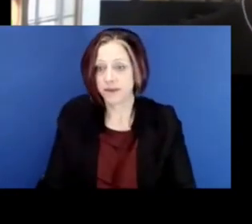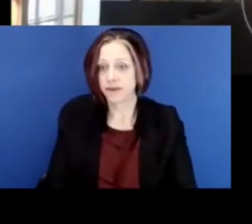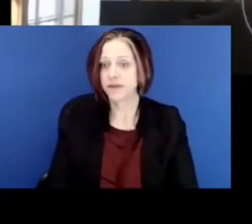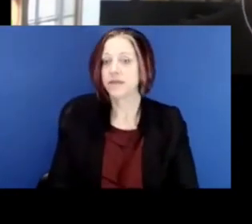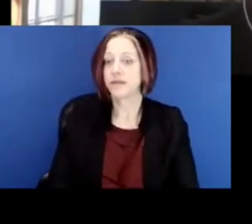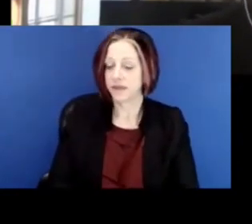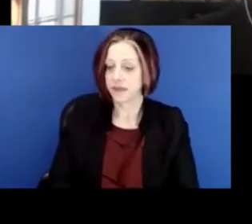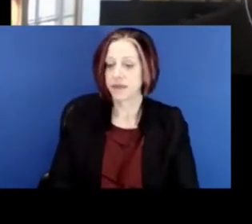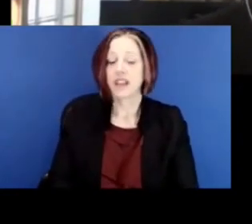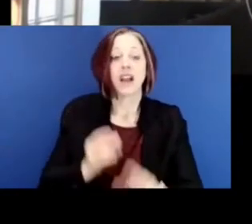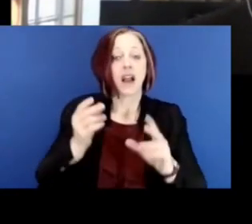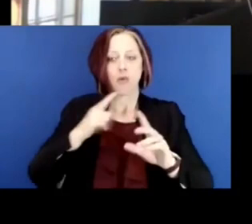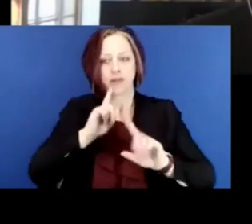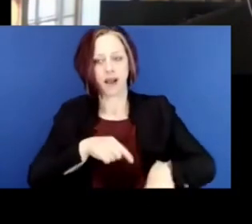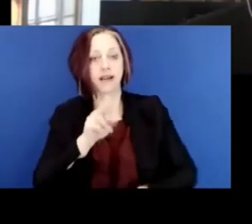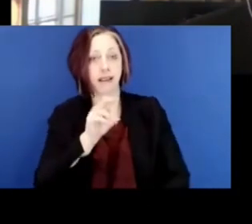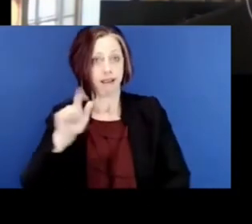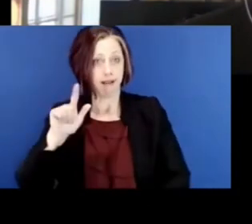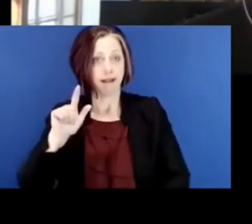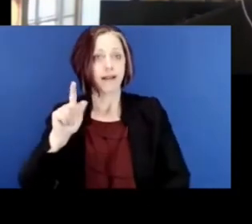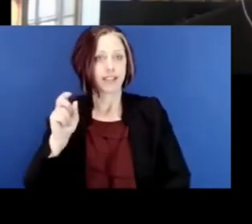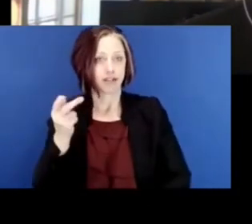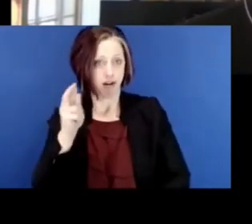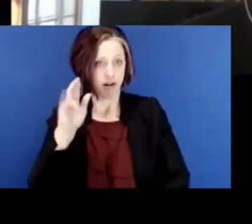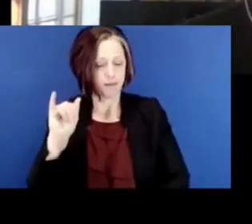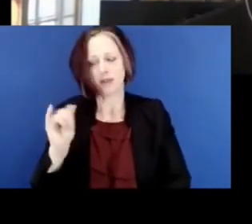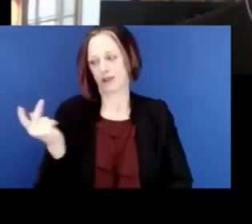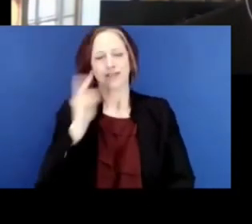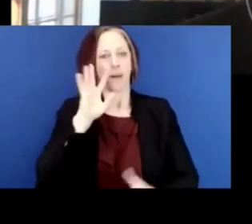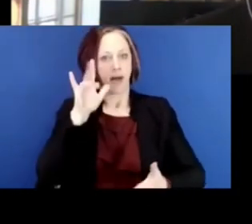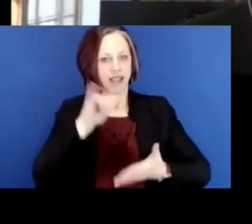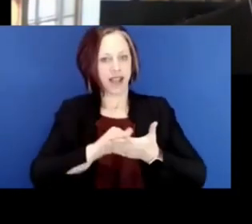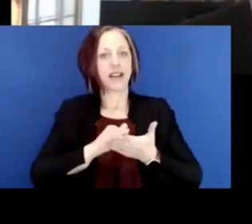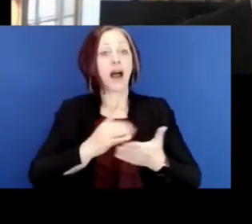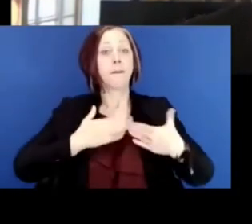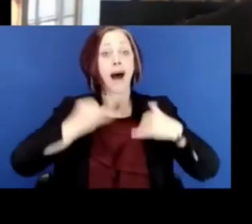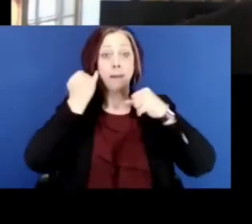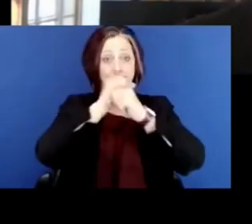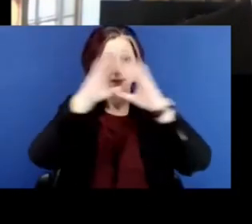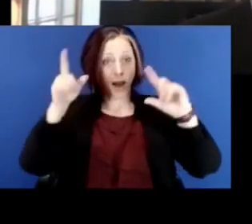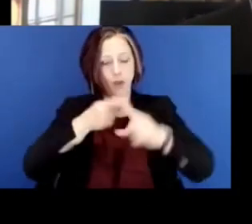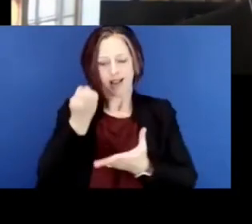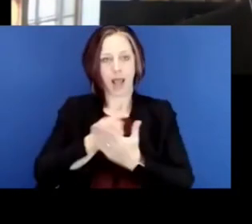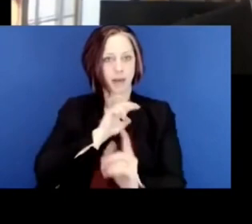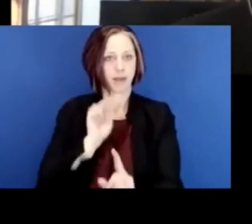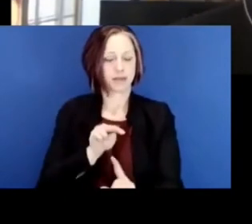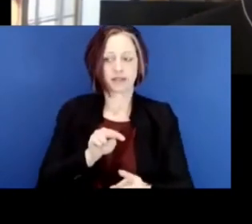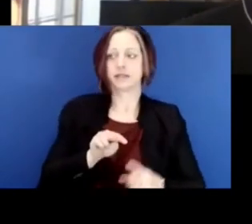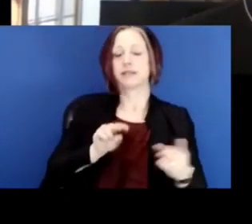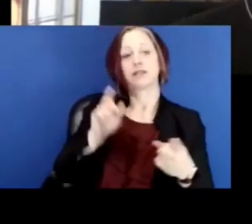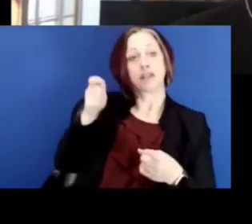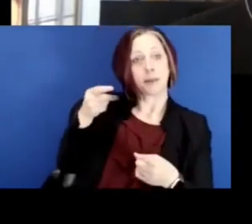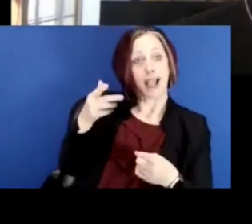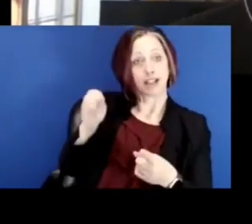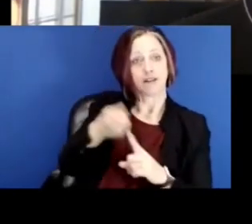I'll quickly answer that. You know, Alan and I are talking about the idea. I come at it from the lens of the economy. comes at it through the